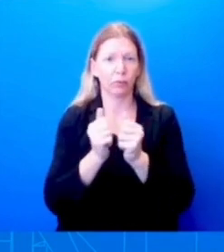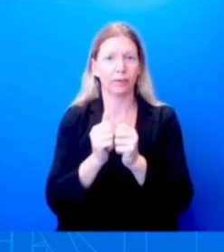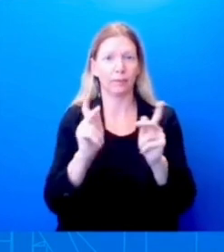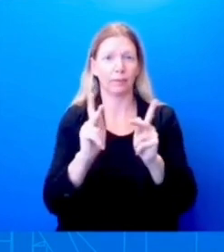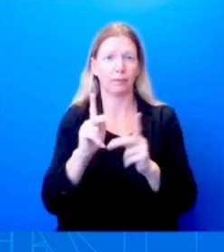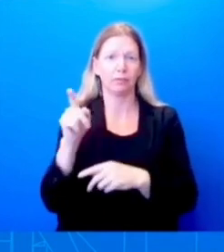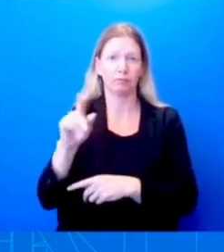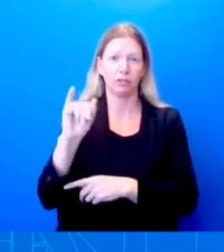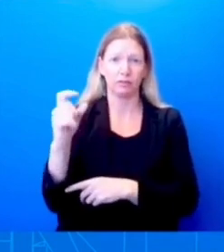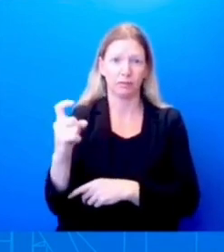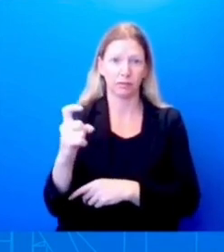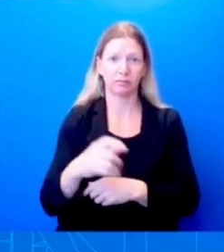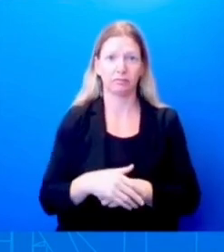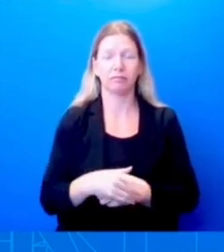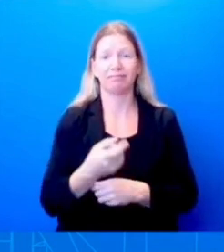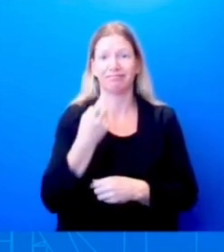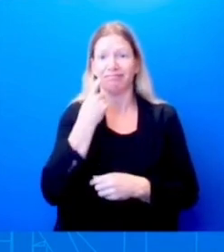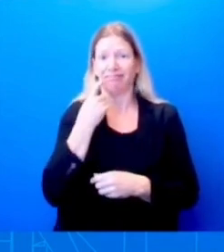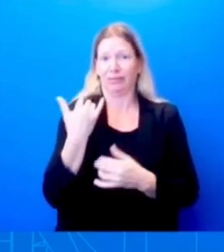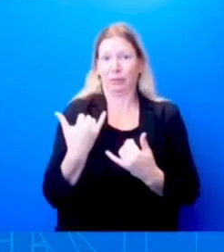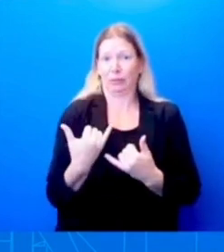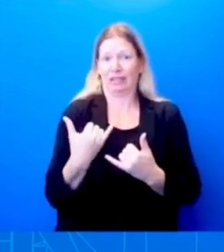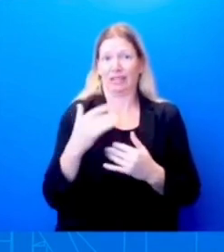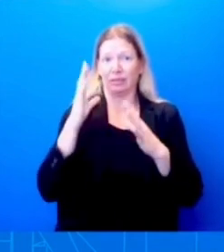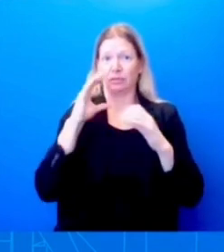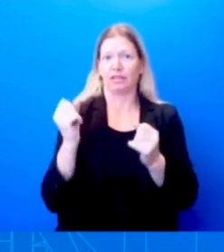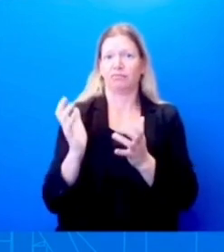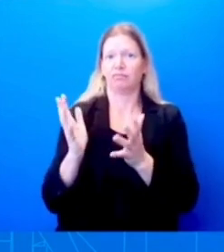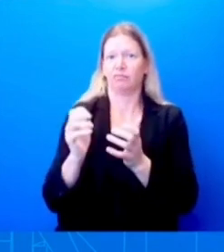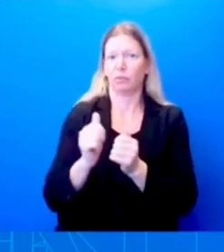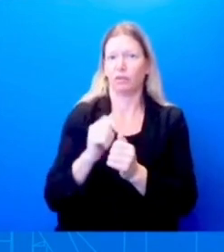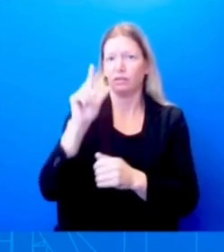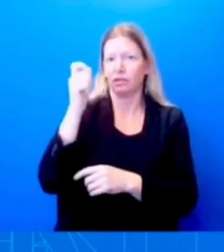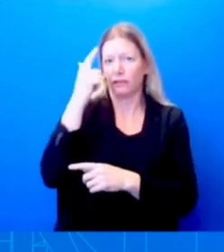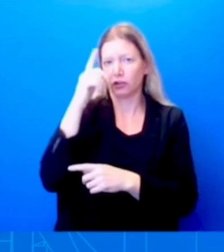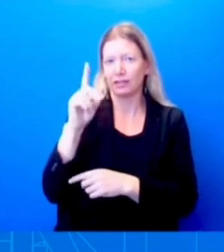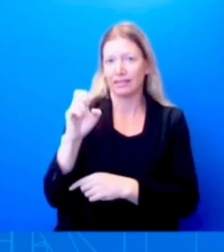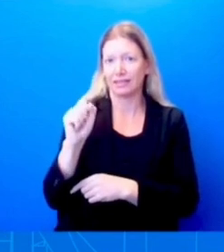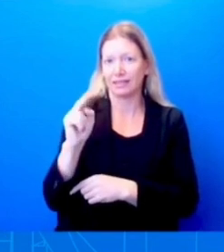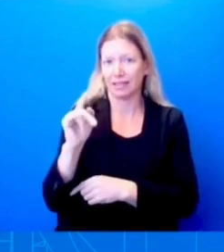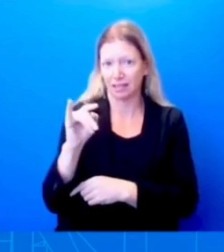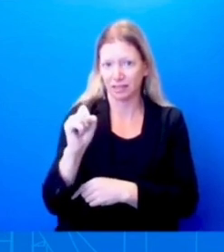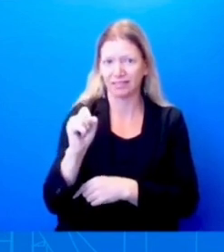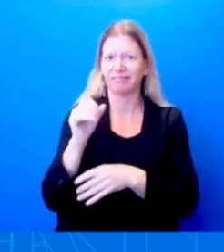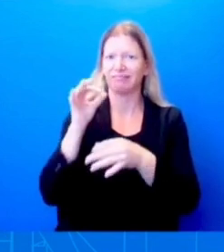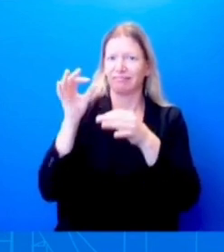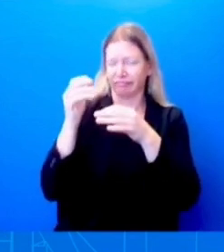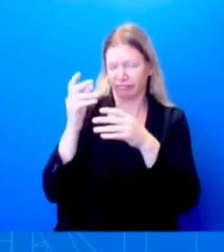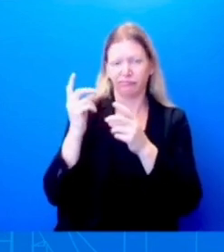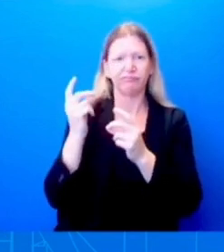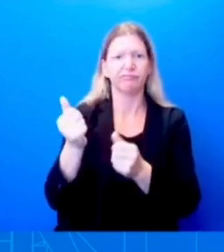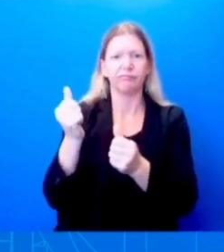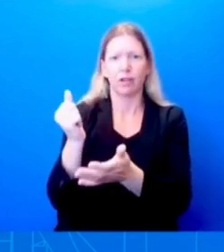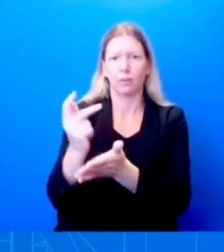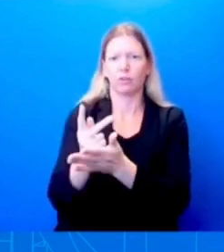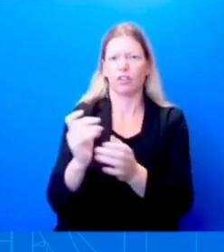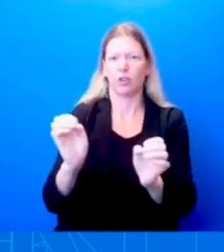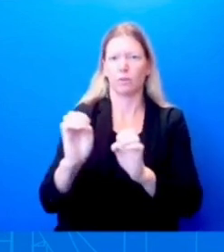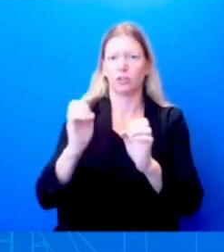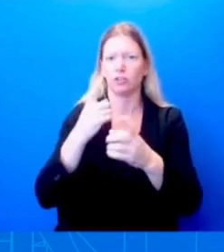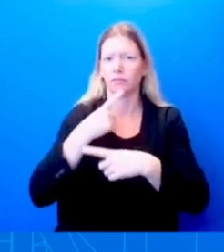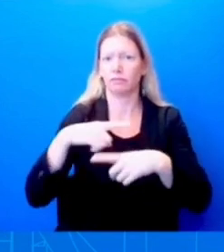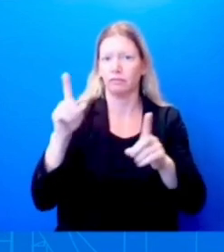told him he quickly approved the emergency declaration for Florida. The president also expressed the administration's full commitment